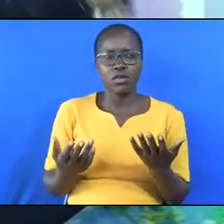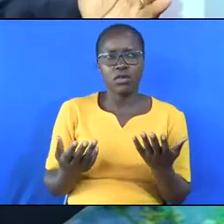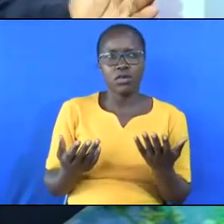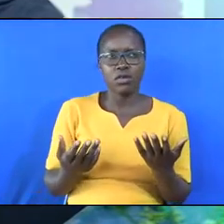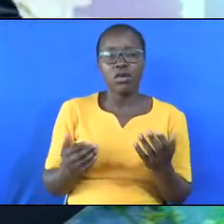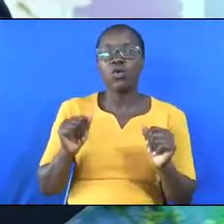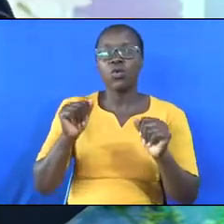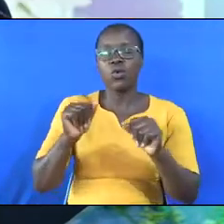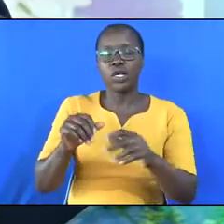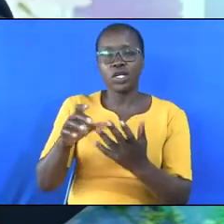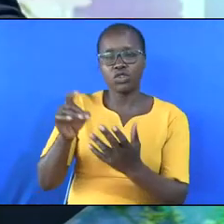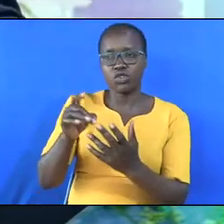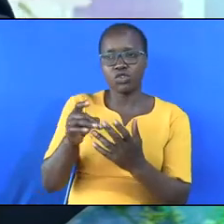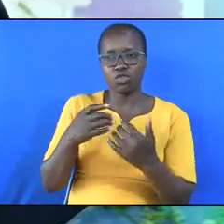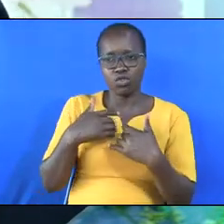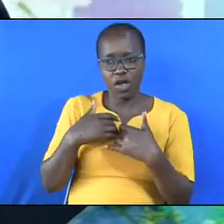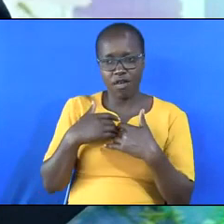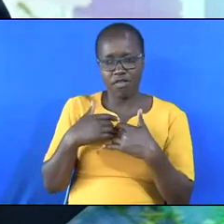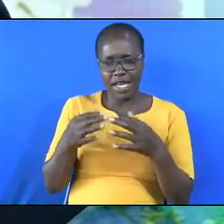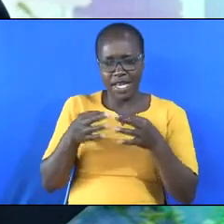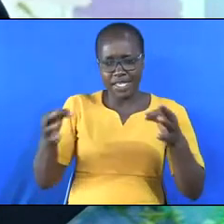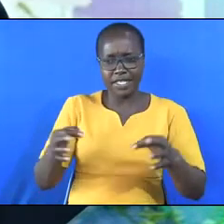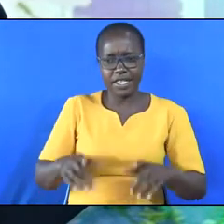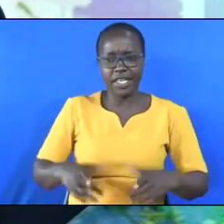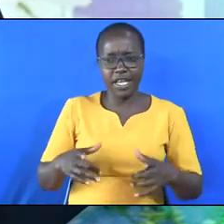extended life and premature death.